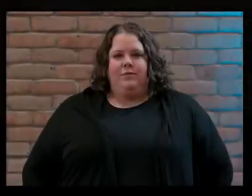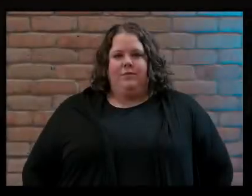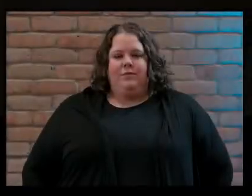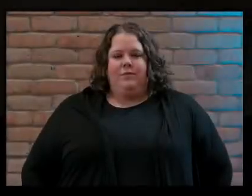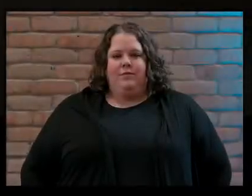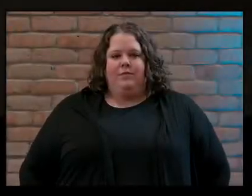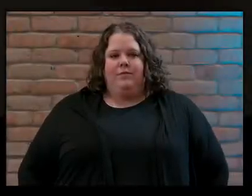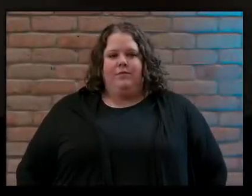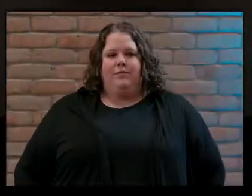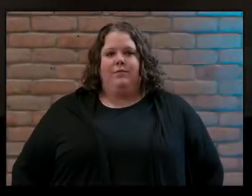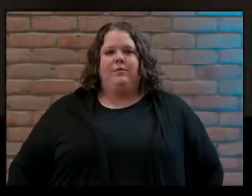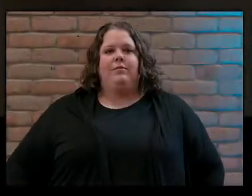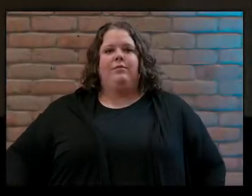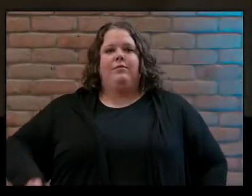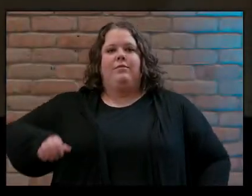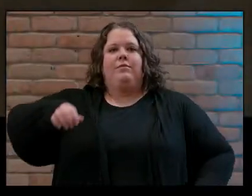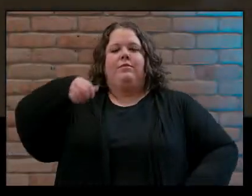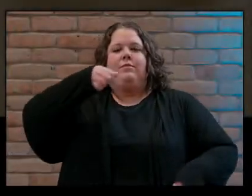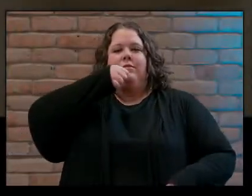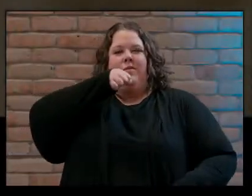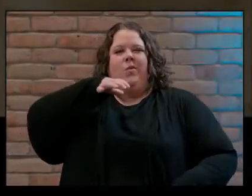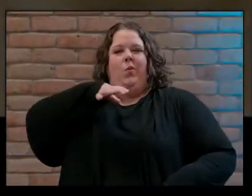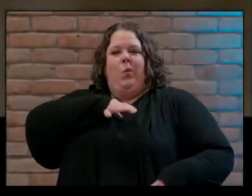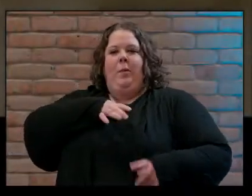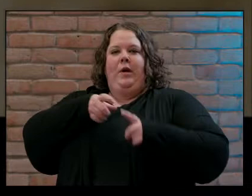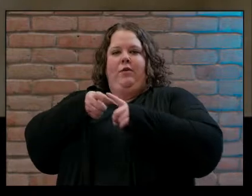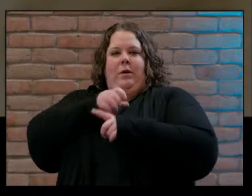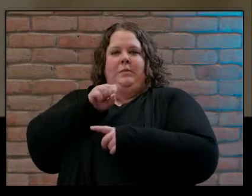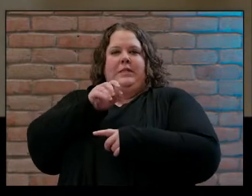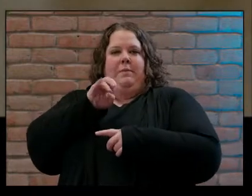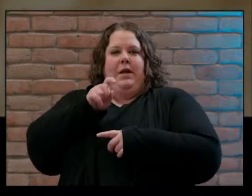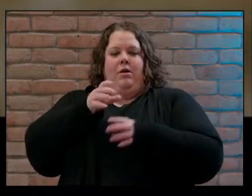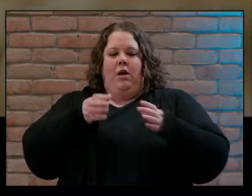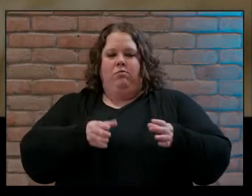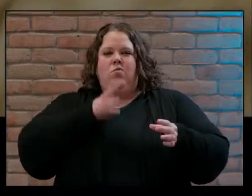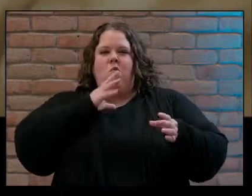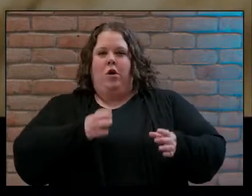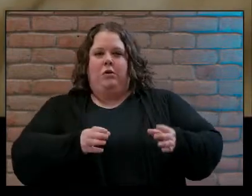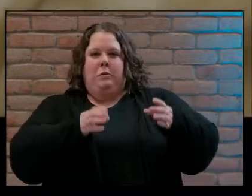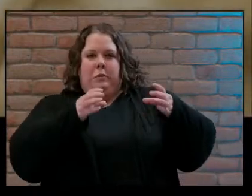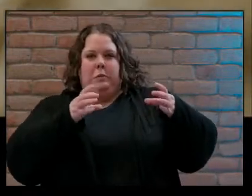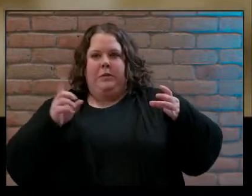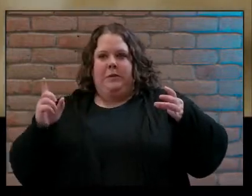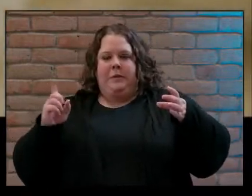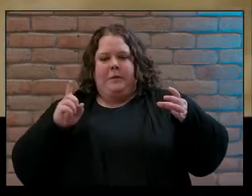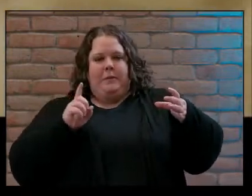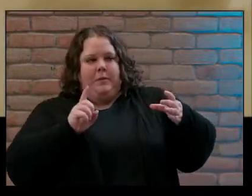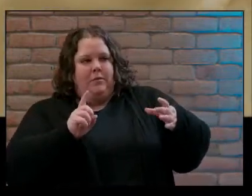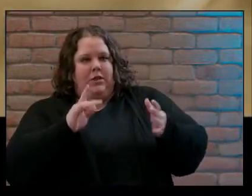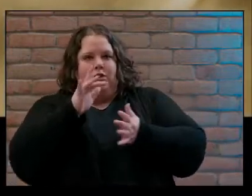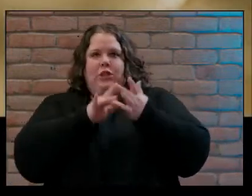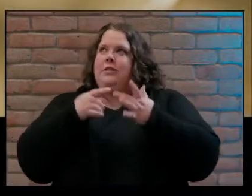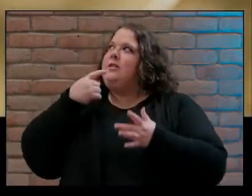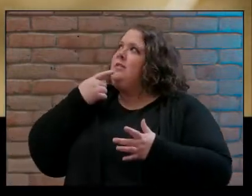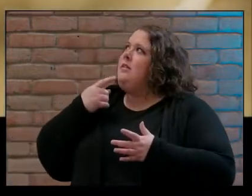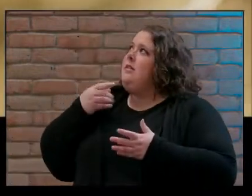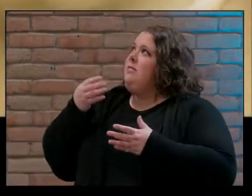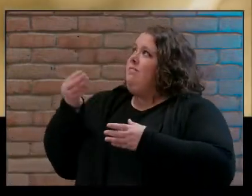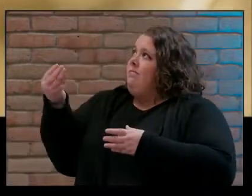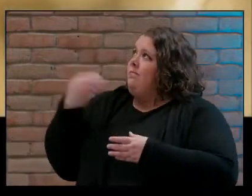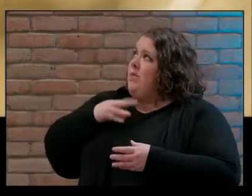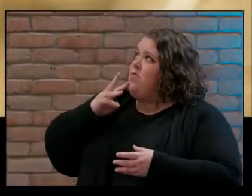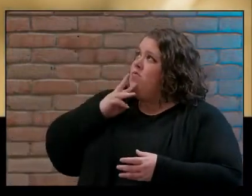a Samaritan woman came to draw water Jesus said to her give me some water to drink the woman said